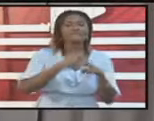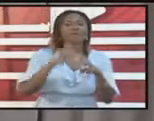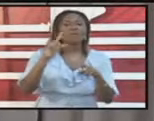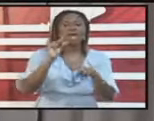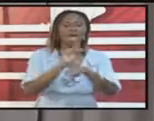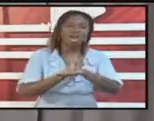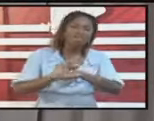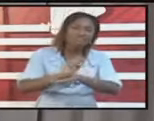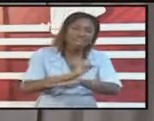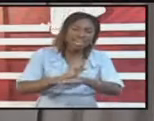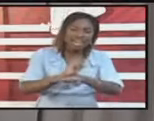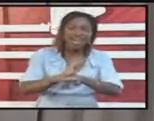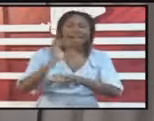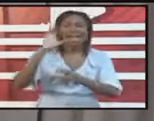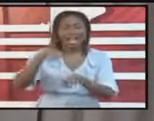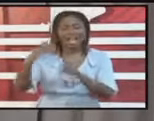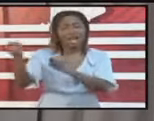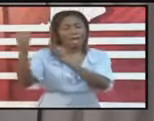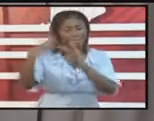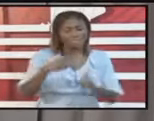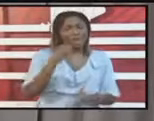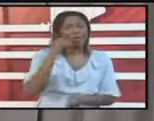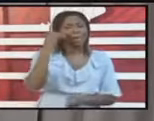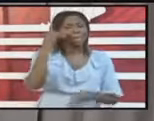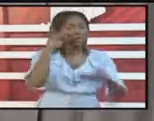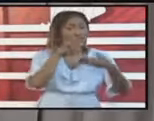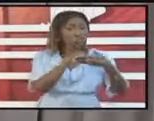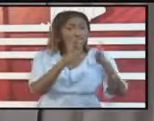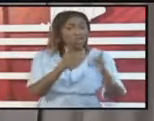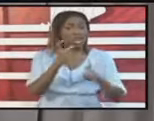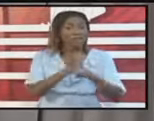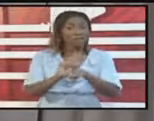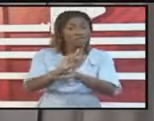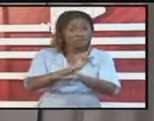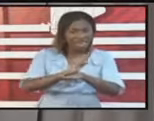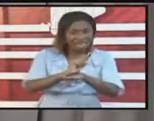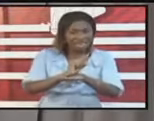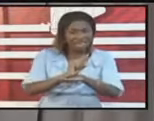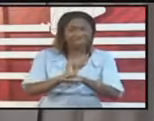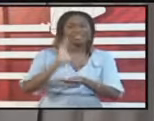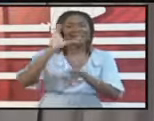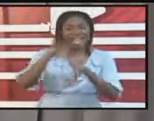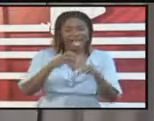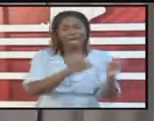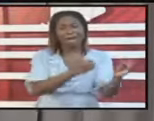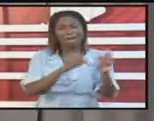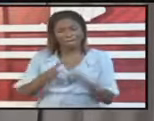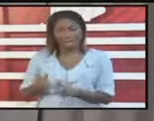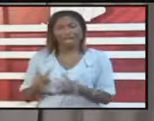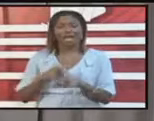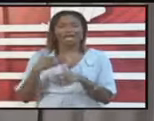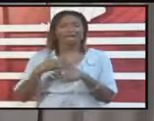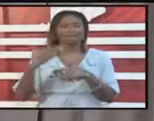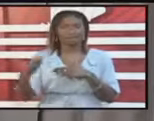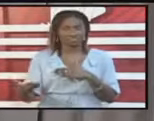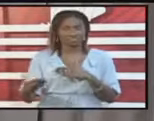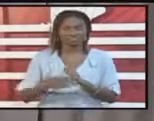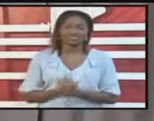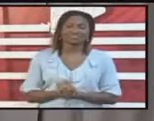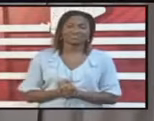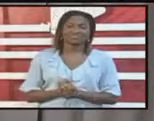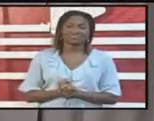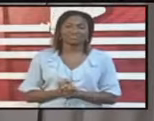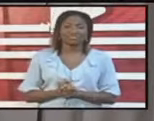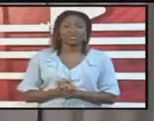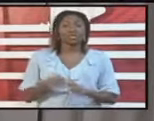This will include some of the students in Grenada. All of them will be granted exemptions but just to let the public know, even when we grant these